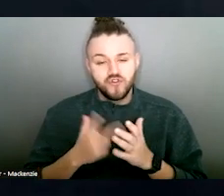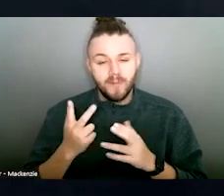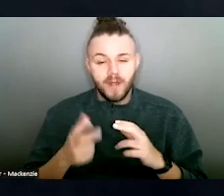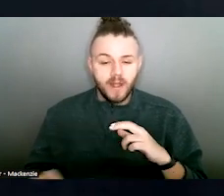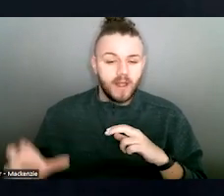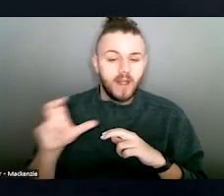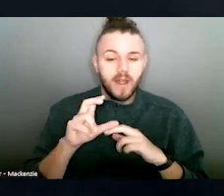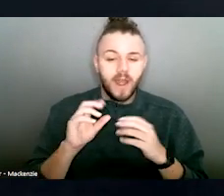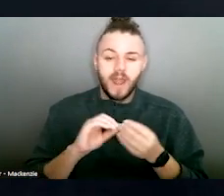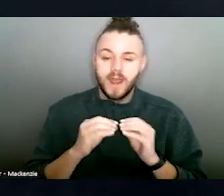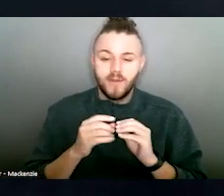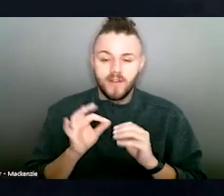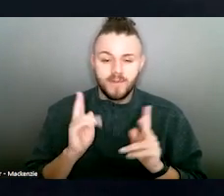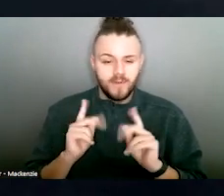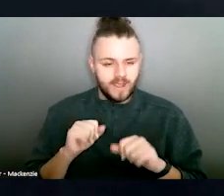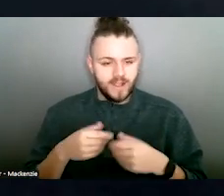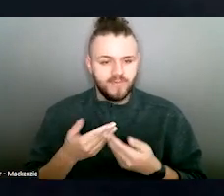of families that we can serve.